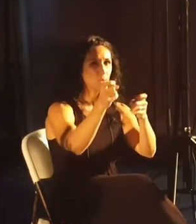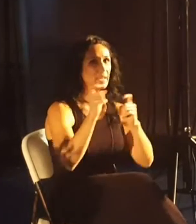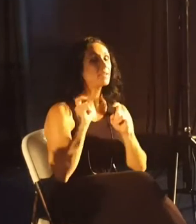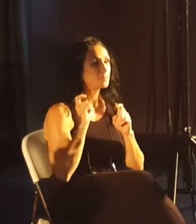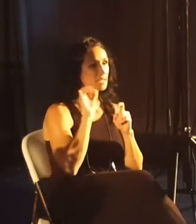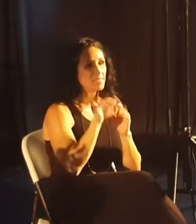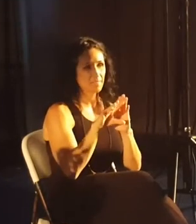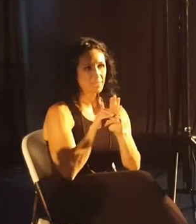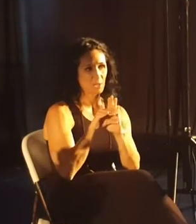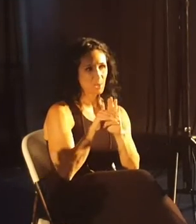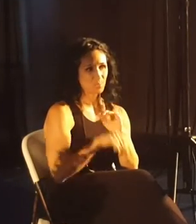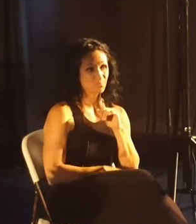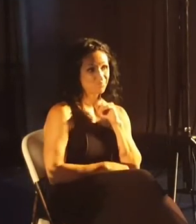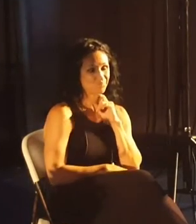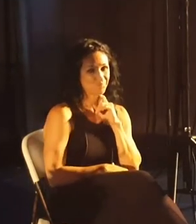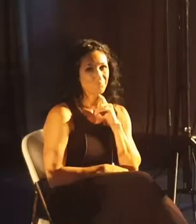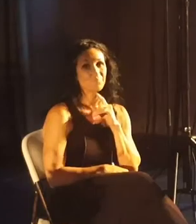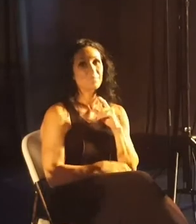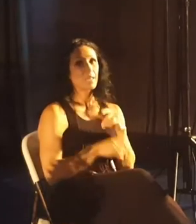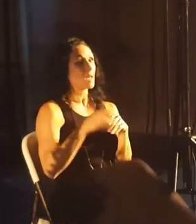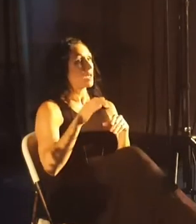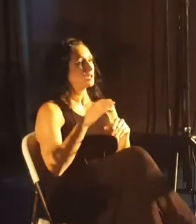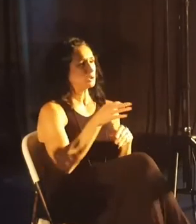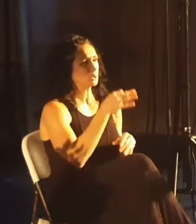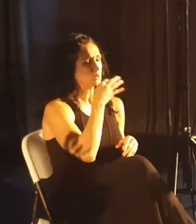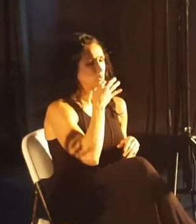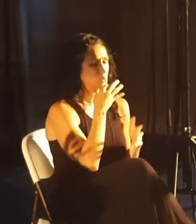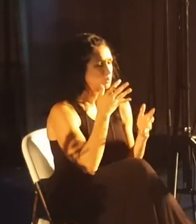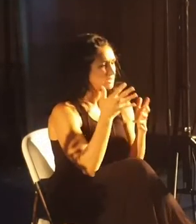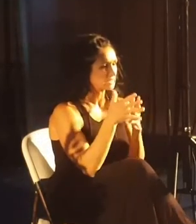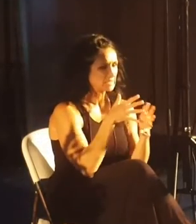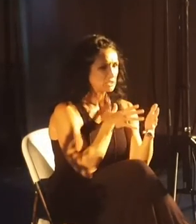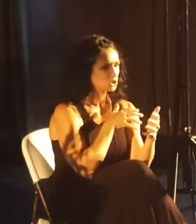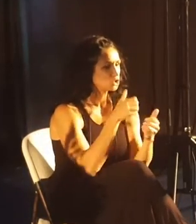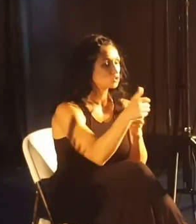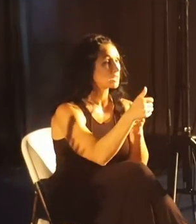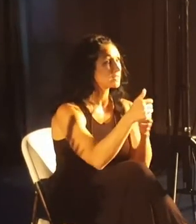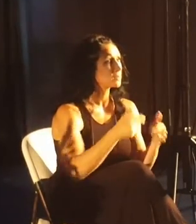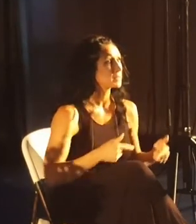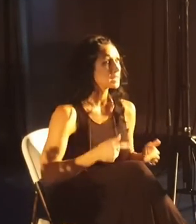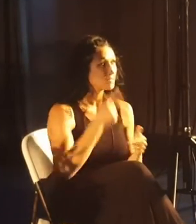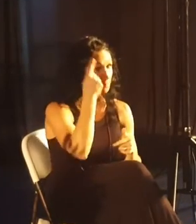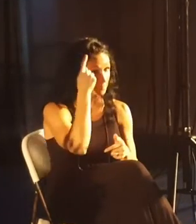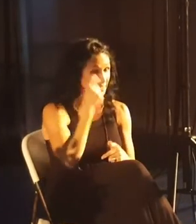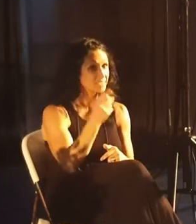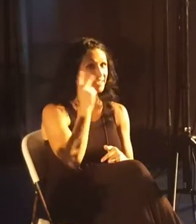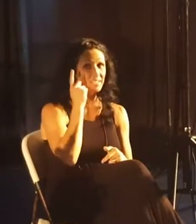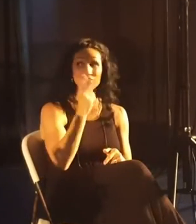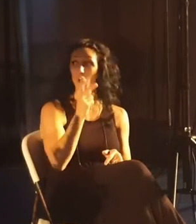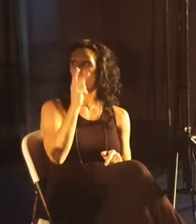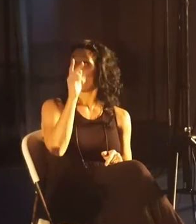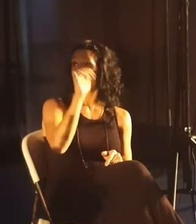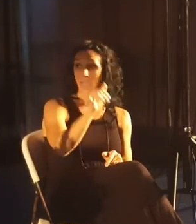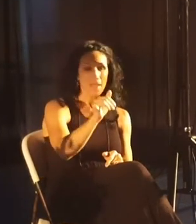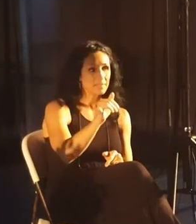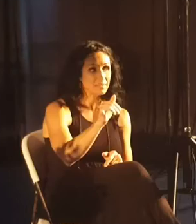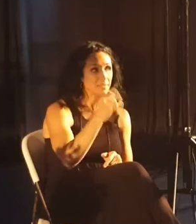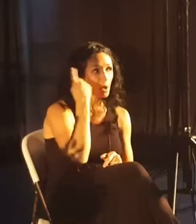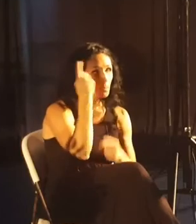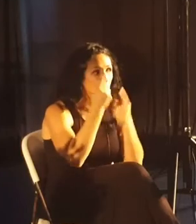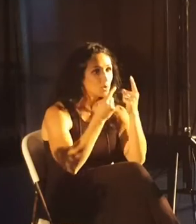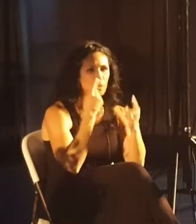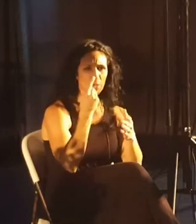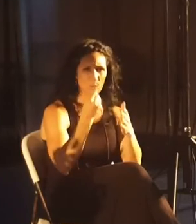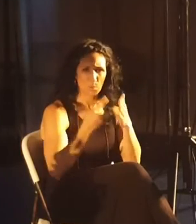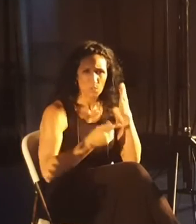me in this video. I was on the brink of something destructive in my life. And because I saw this and I'm wondering what's wrong